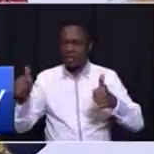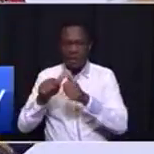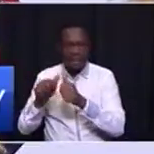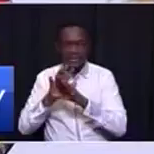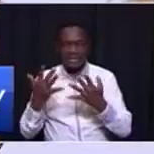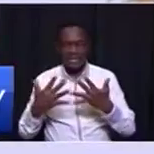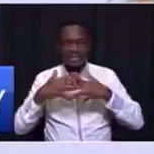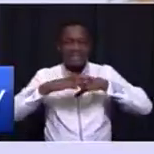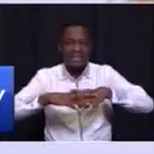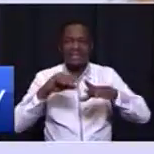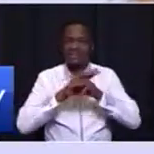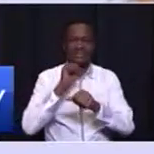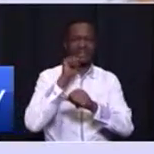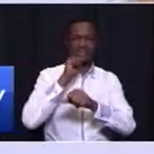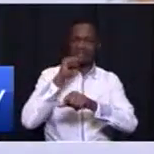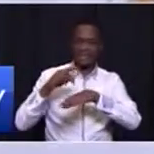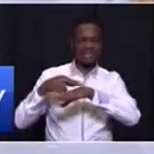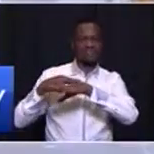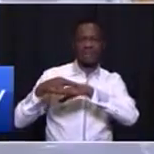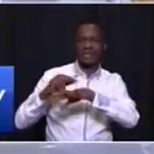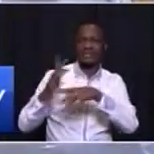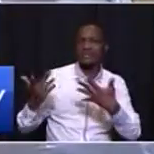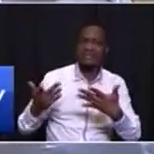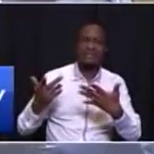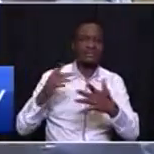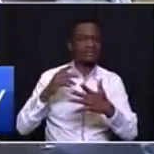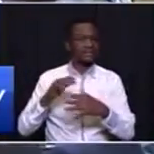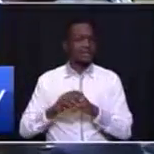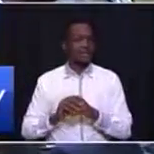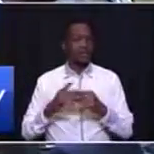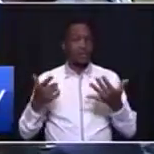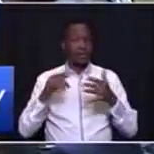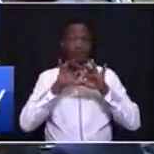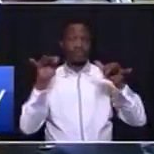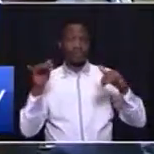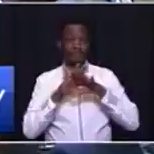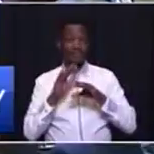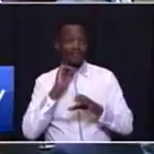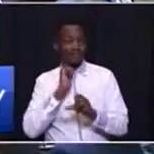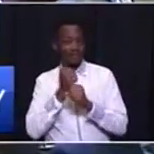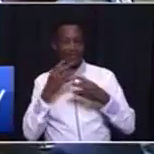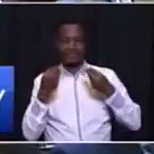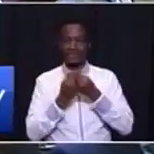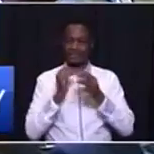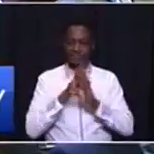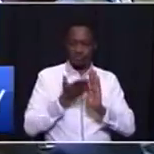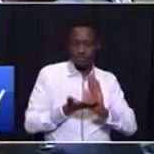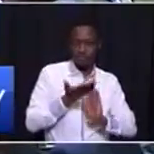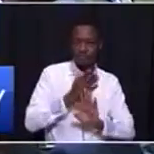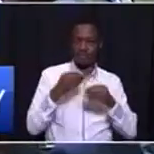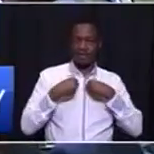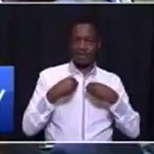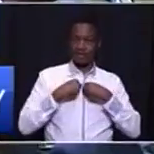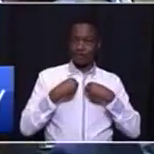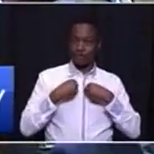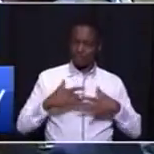regardless of race, colour or creed, where citizens take initiatives to improve their own lives,